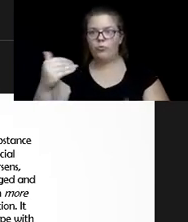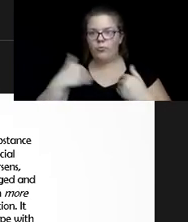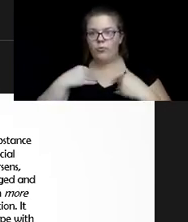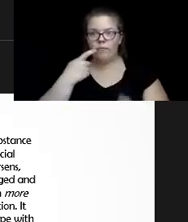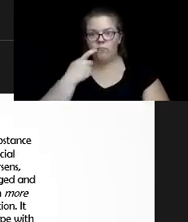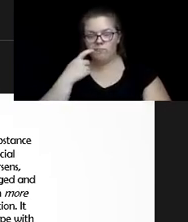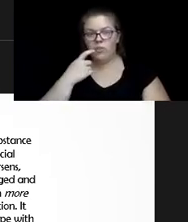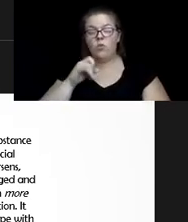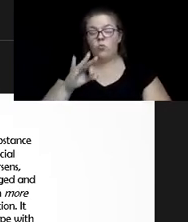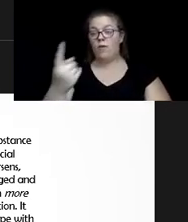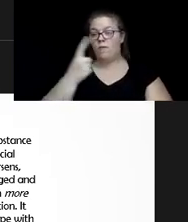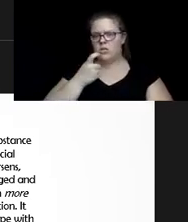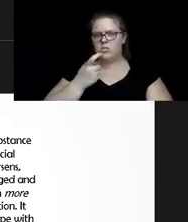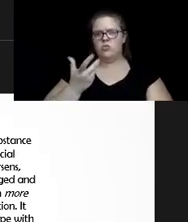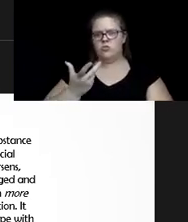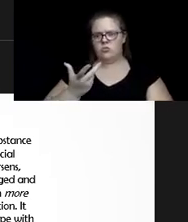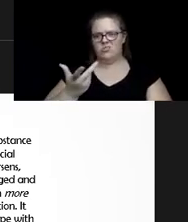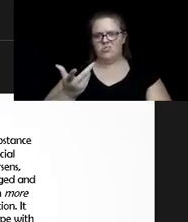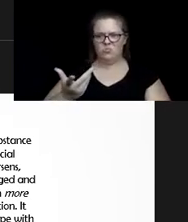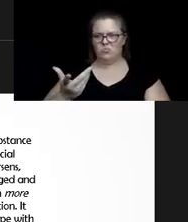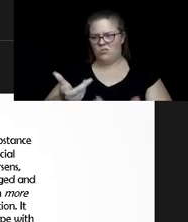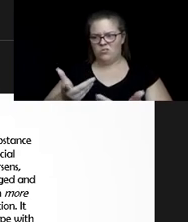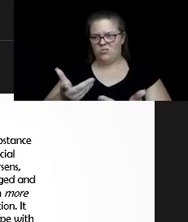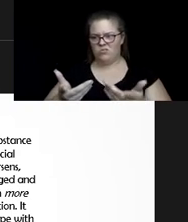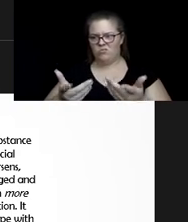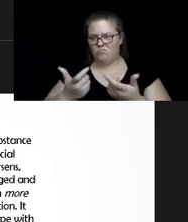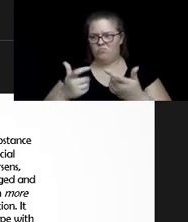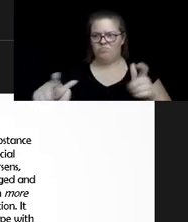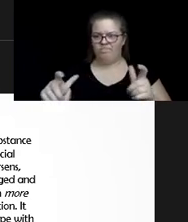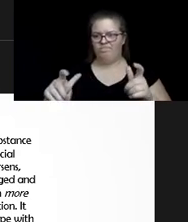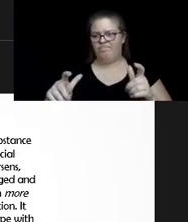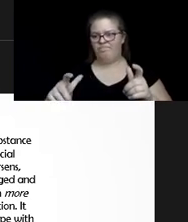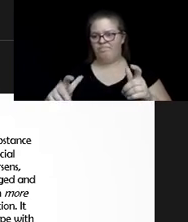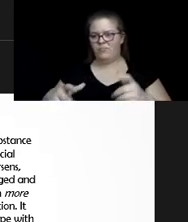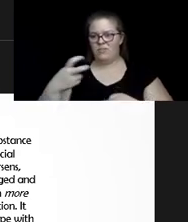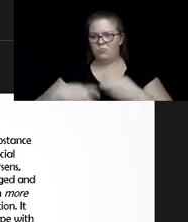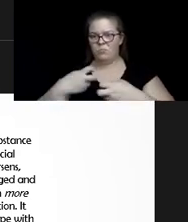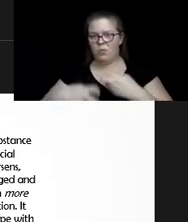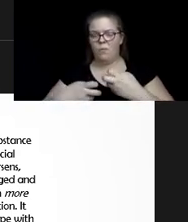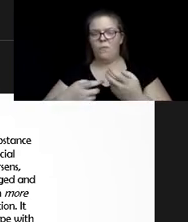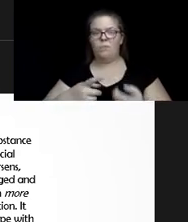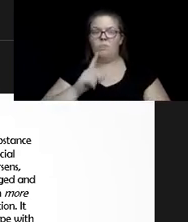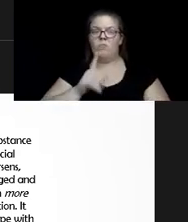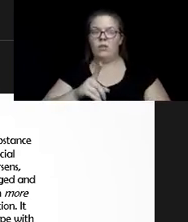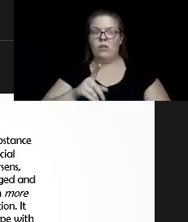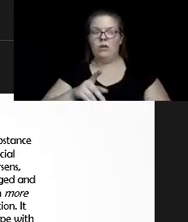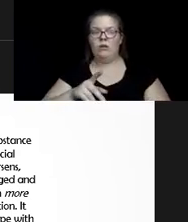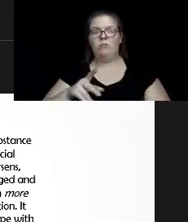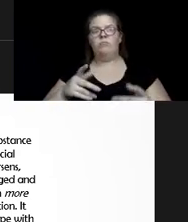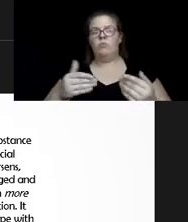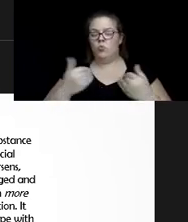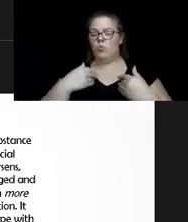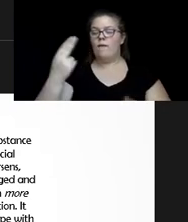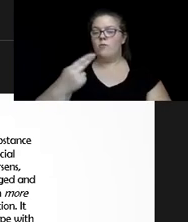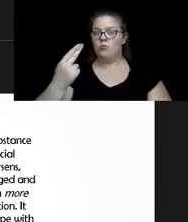you're asking about what's the underlying cause of this problem, they took this perspective straight. Like I said, there's a historical